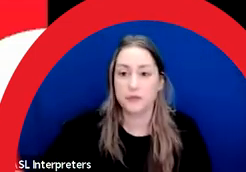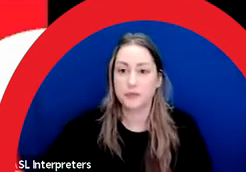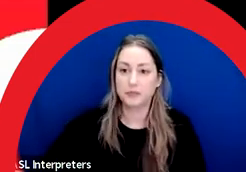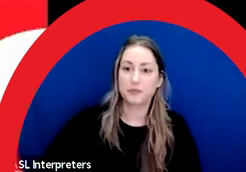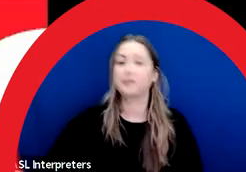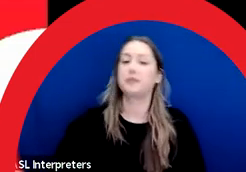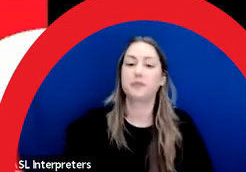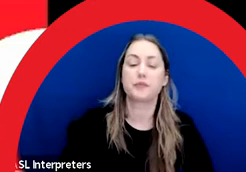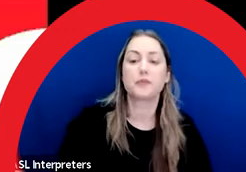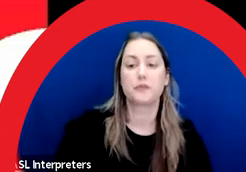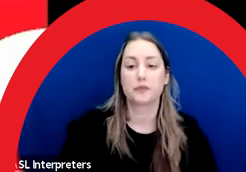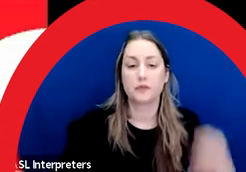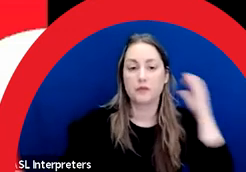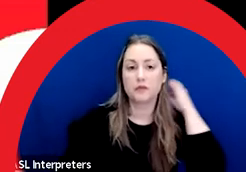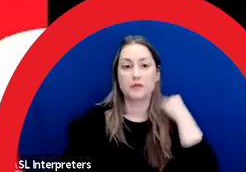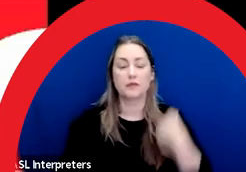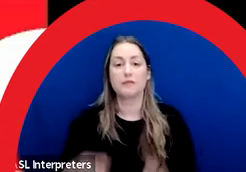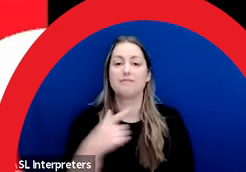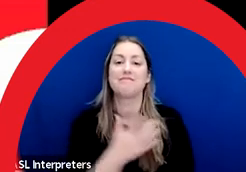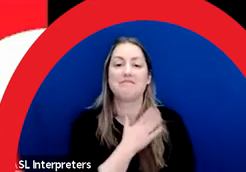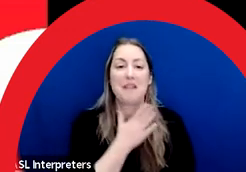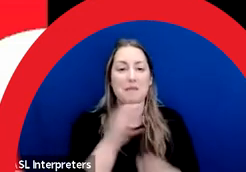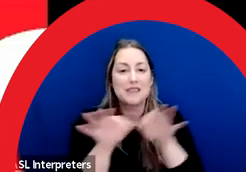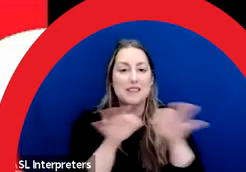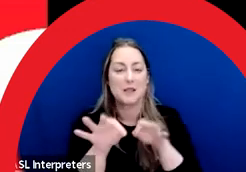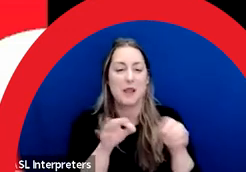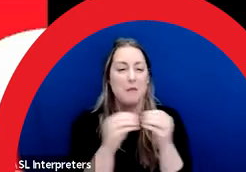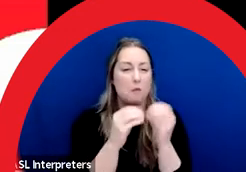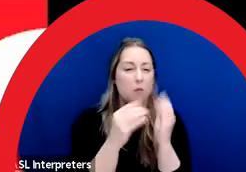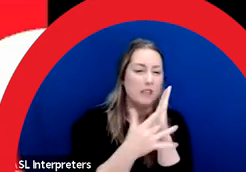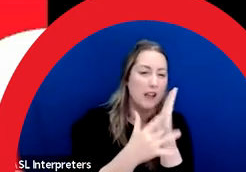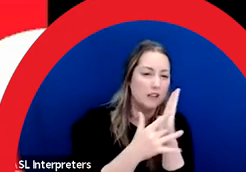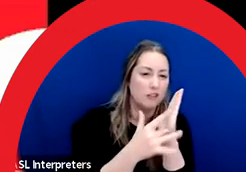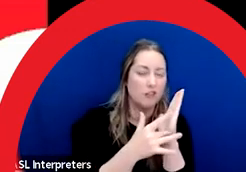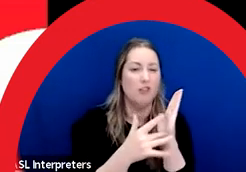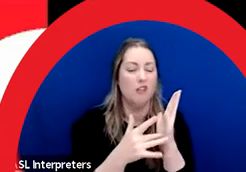And I'm happy to speak with you about the technical considerations for this project.